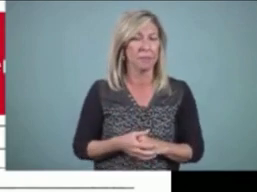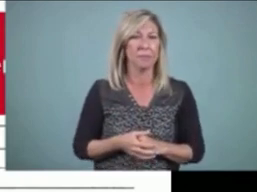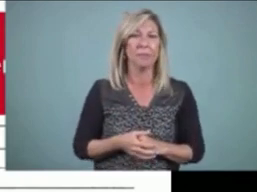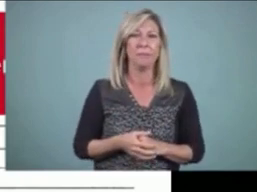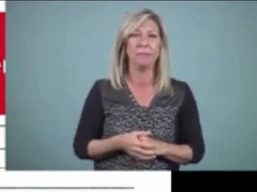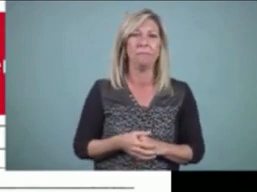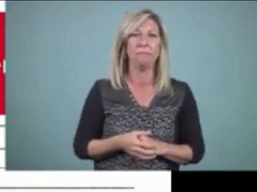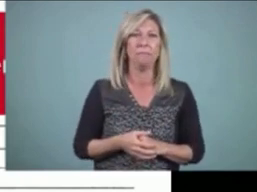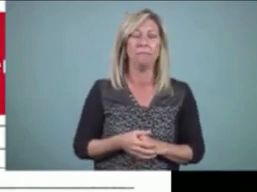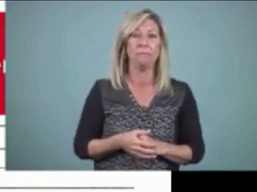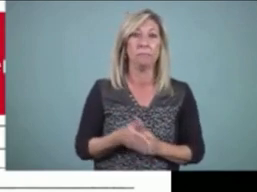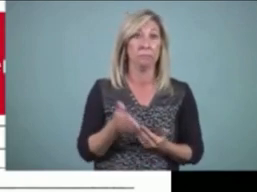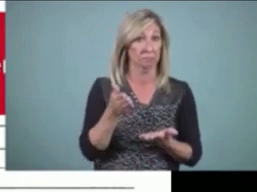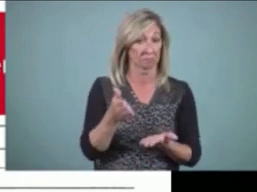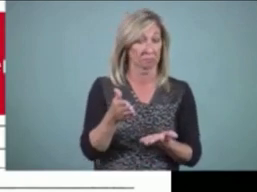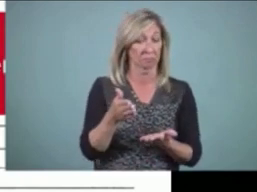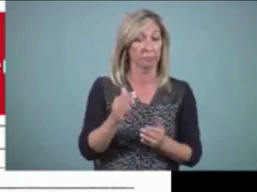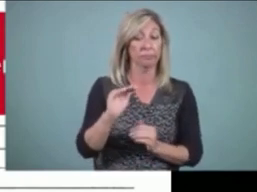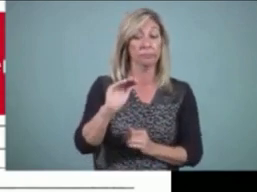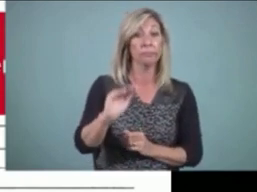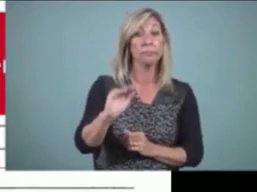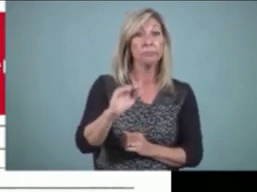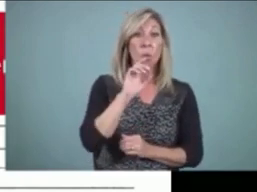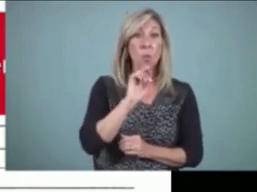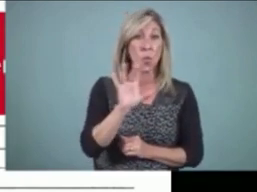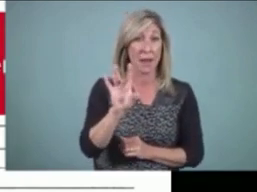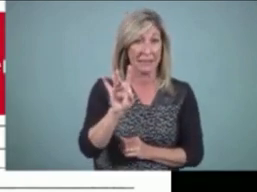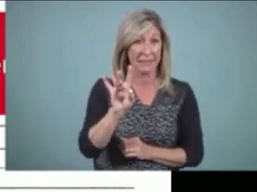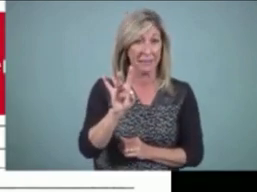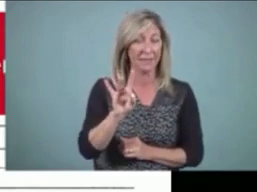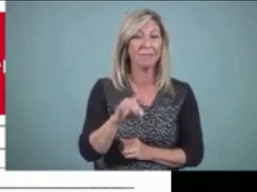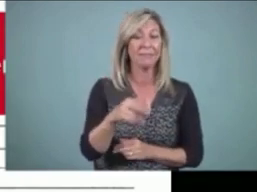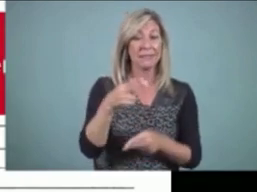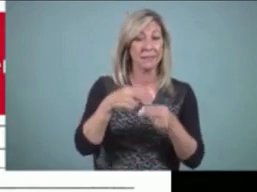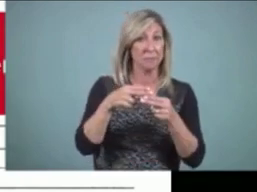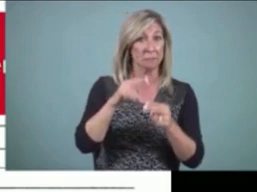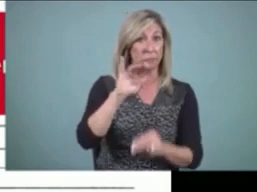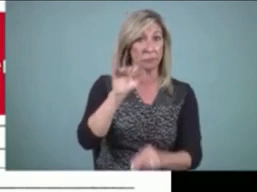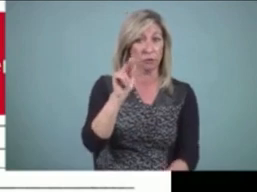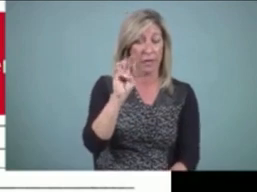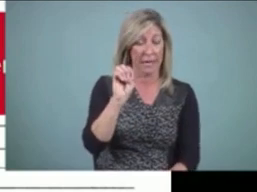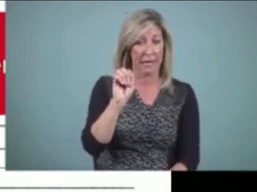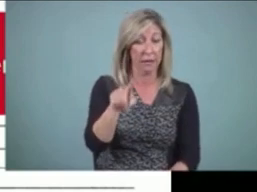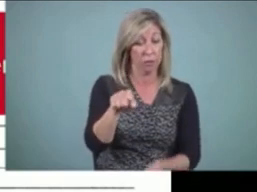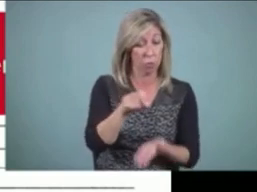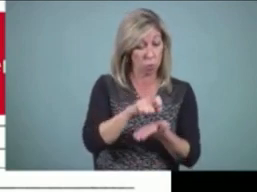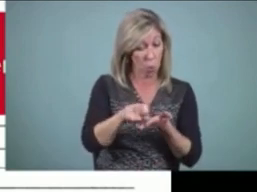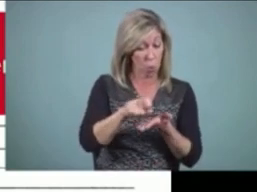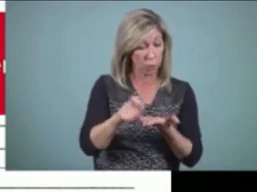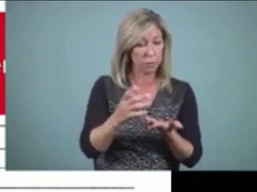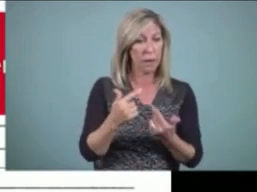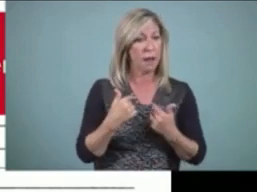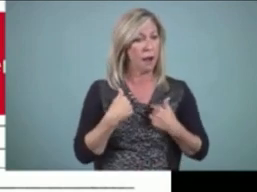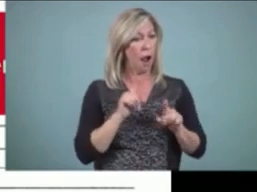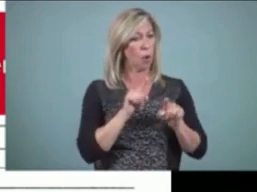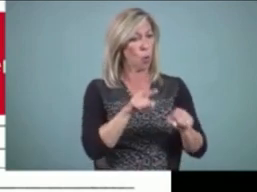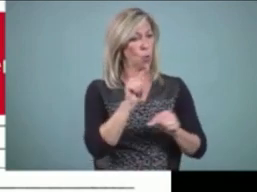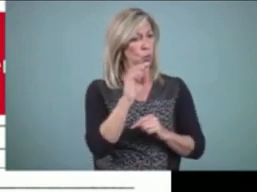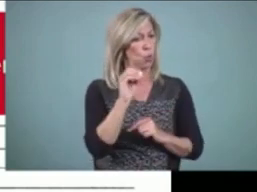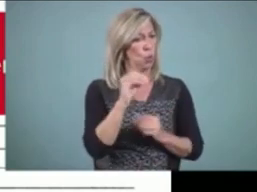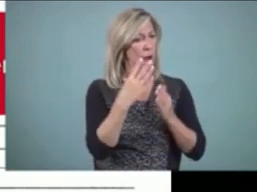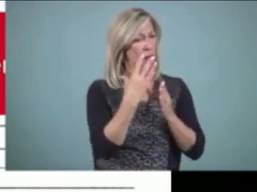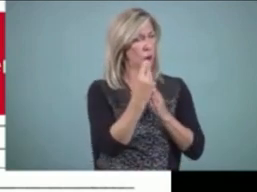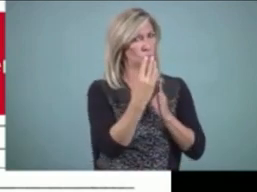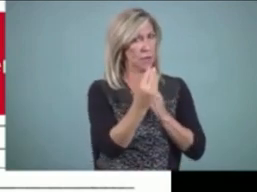Here you'll see Jane, an eight-year-old deaf student, writing, I go to outside. I go waiting soon, start